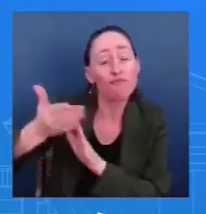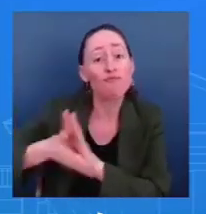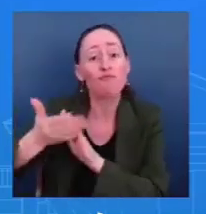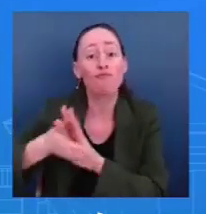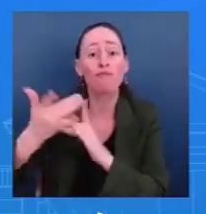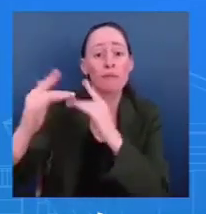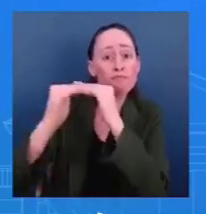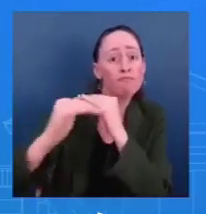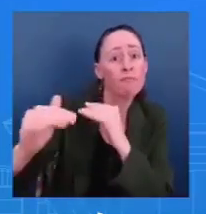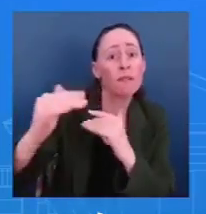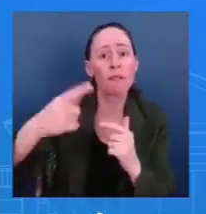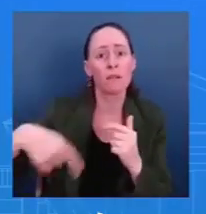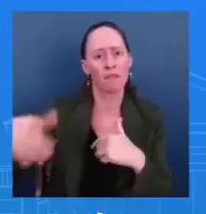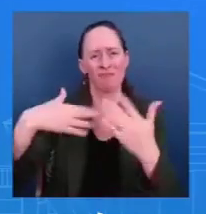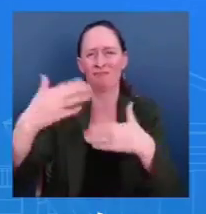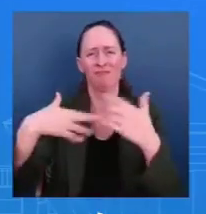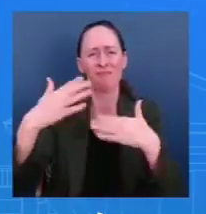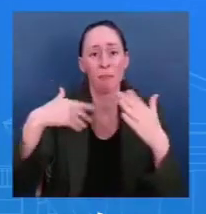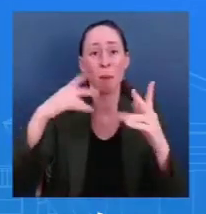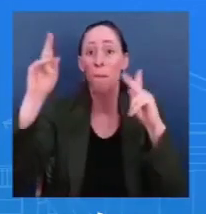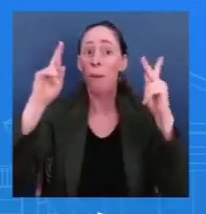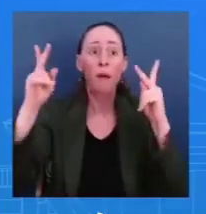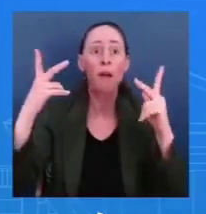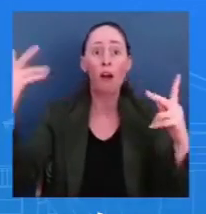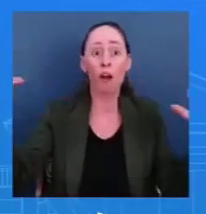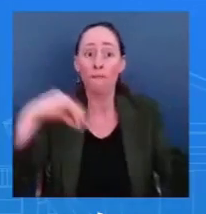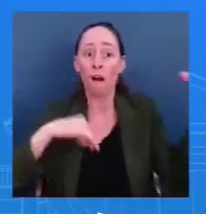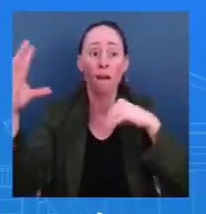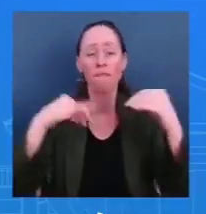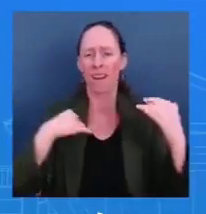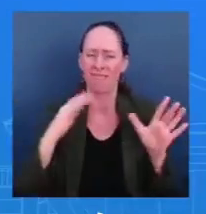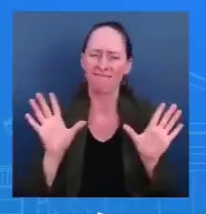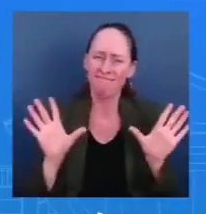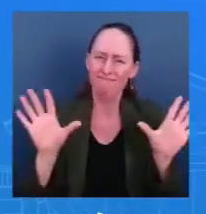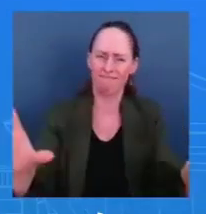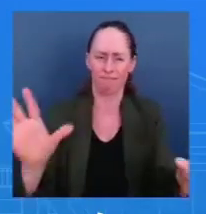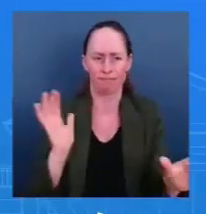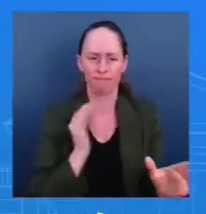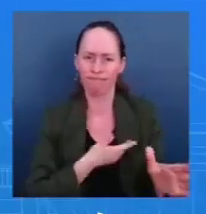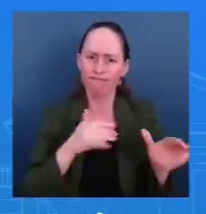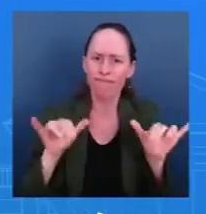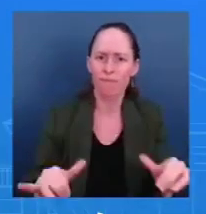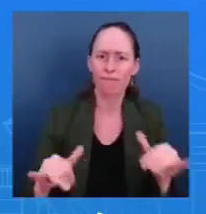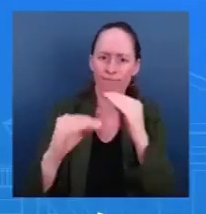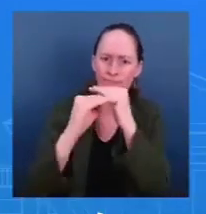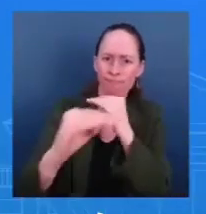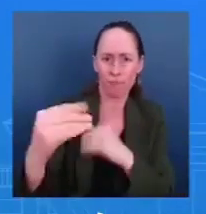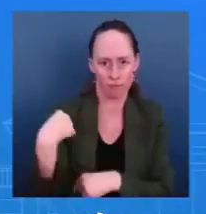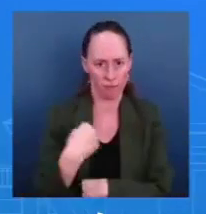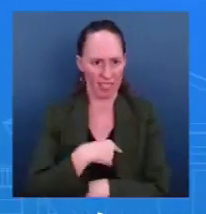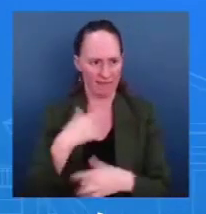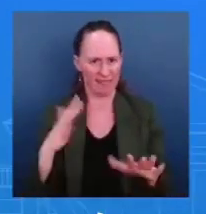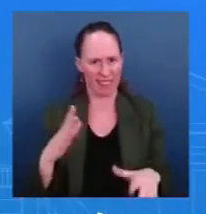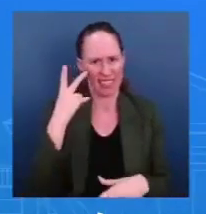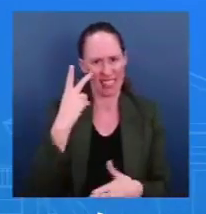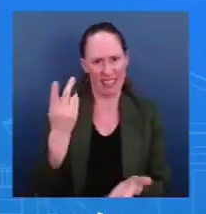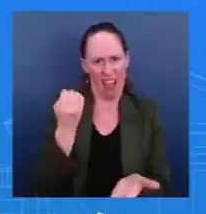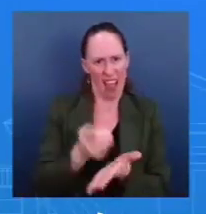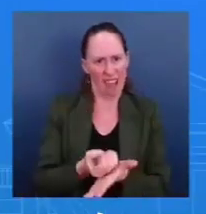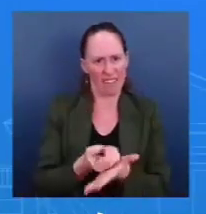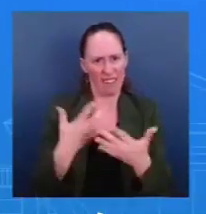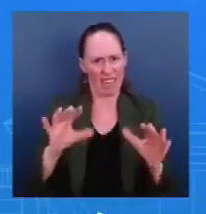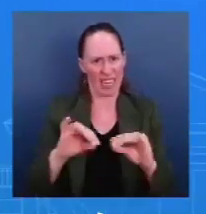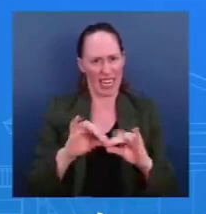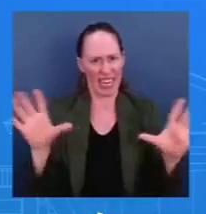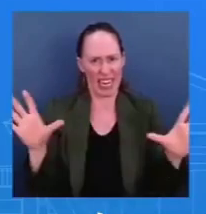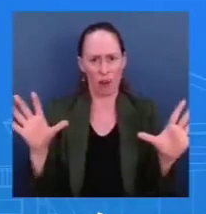today's actions make clear, we have the ability to monitor these threats, to thwart them, to identify the actors involved, and to hold